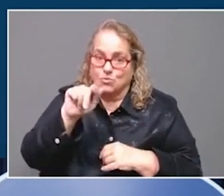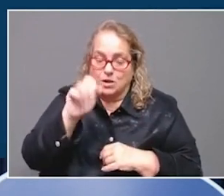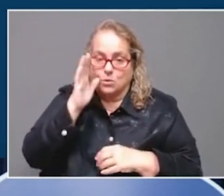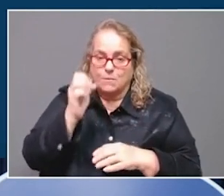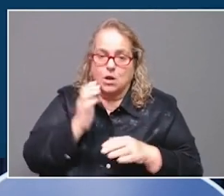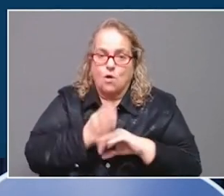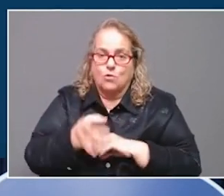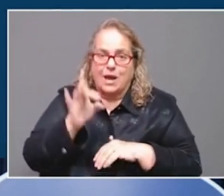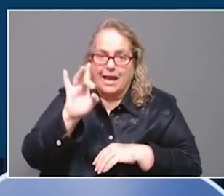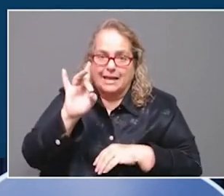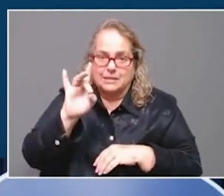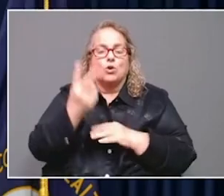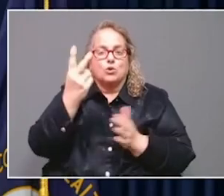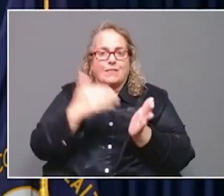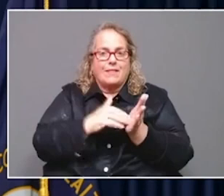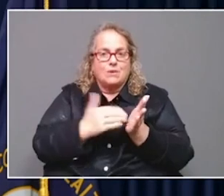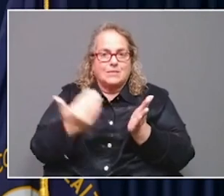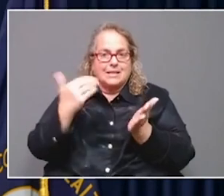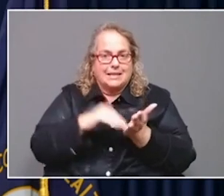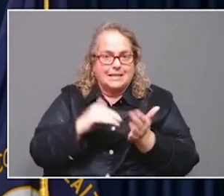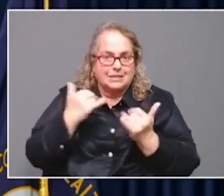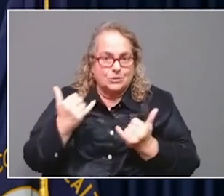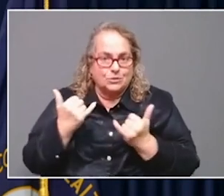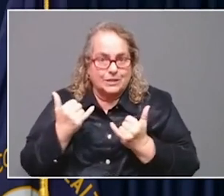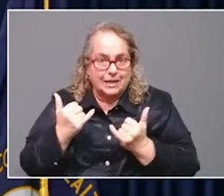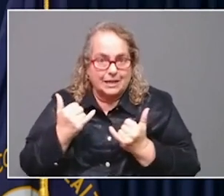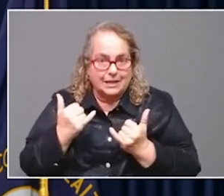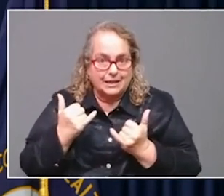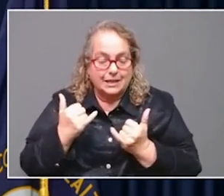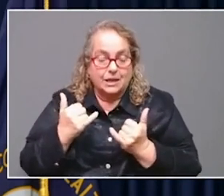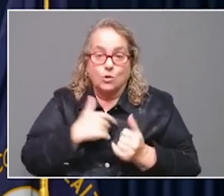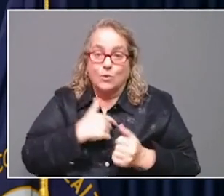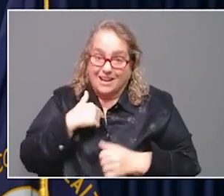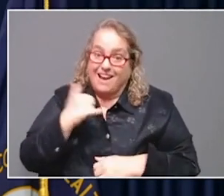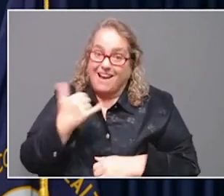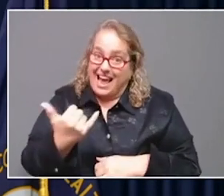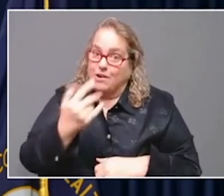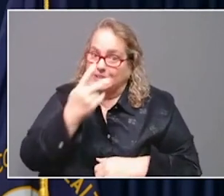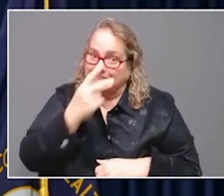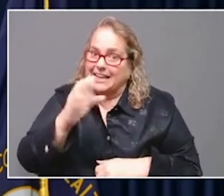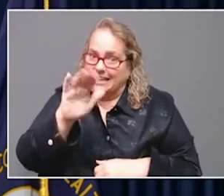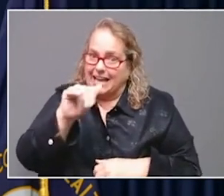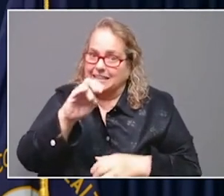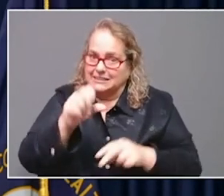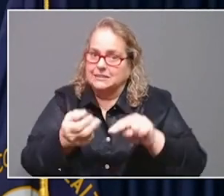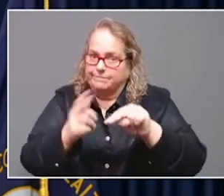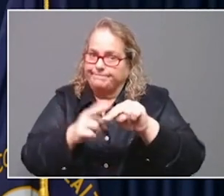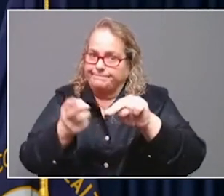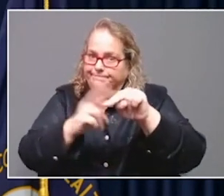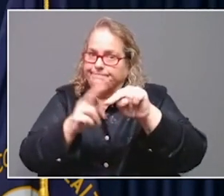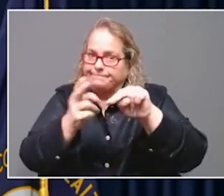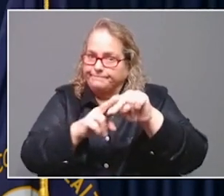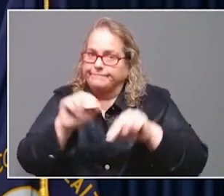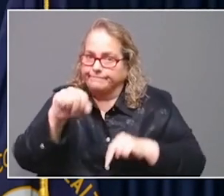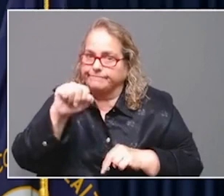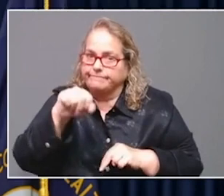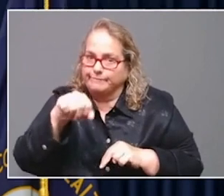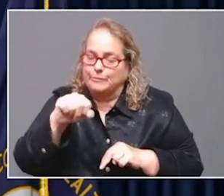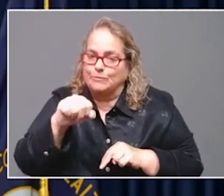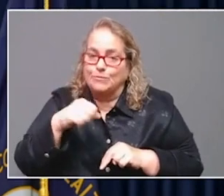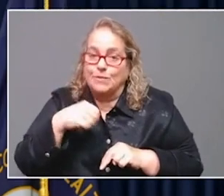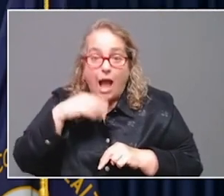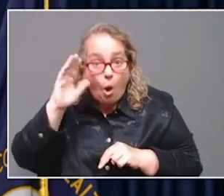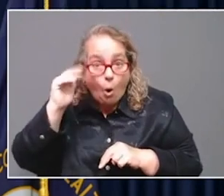in two months. We are seeing cases escalate. Now, hope that it is temporary